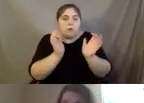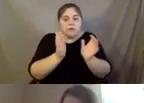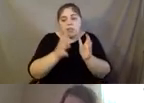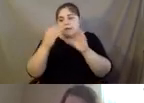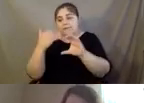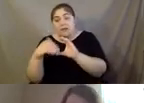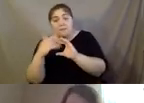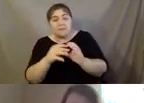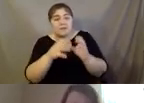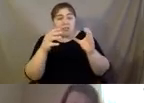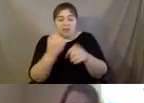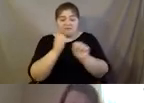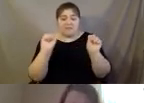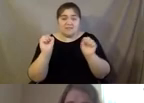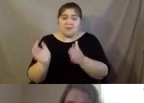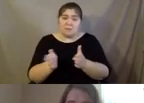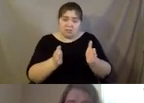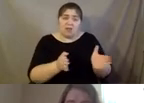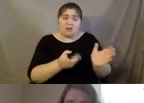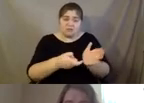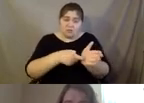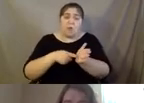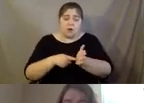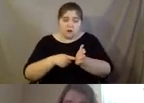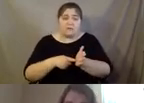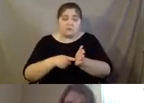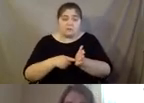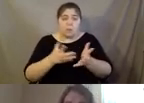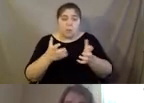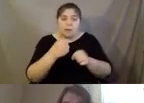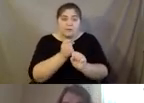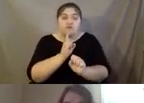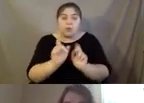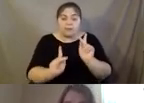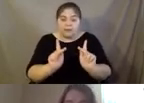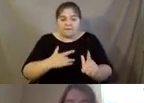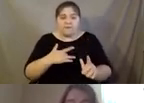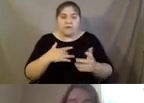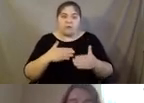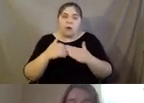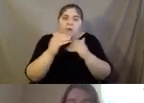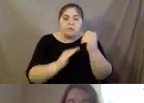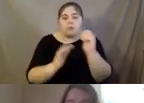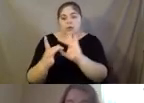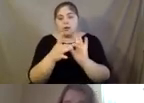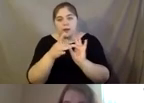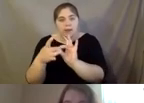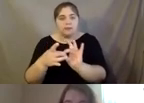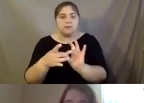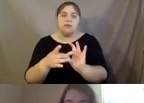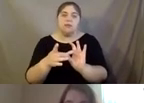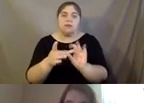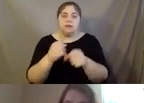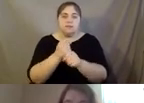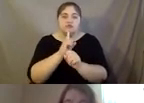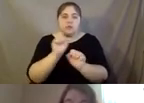and a lot of safety planning, uh, just to make sure that people feel comfortable with connecting with us and making sure that we can carve out